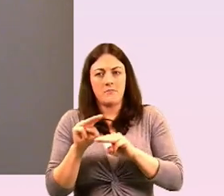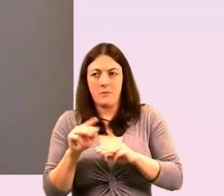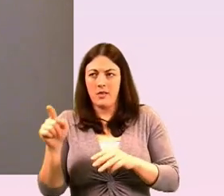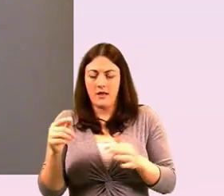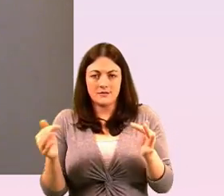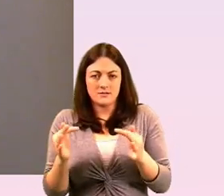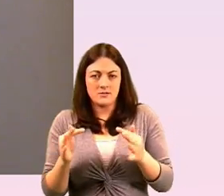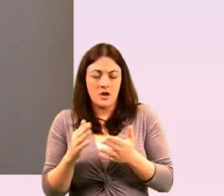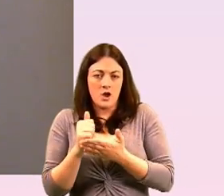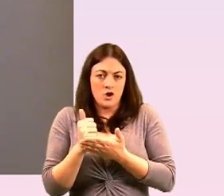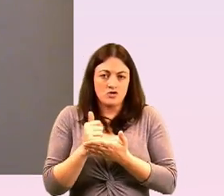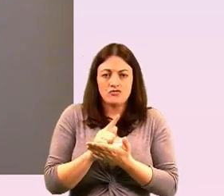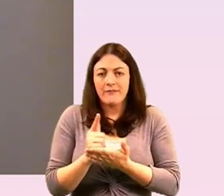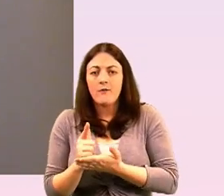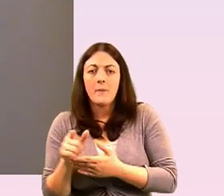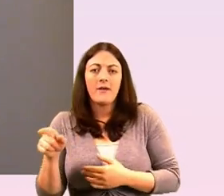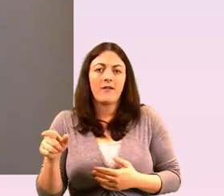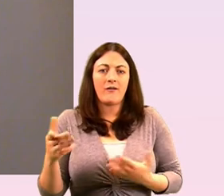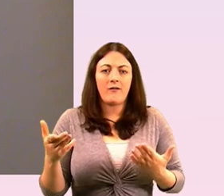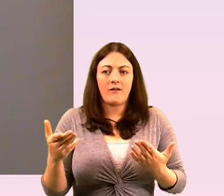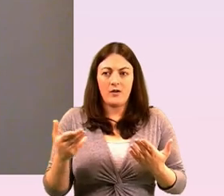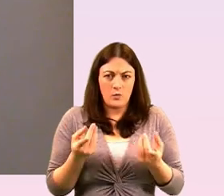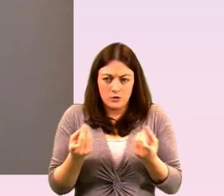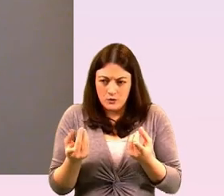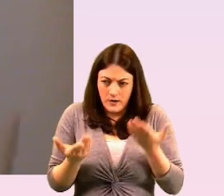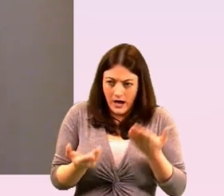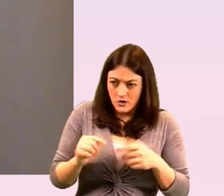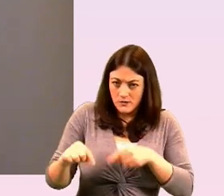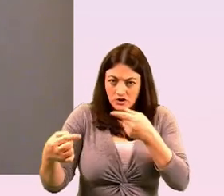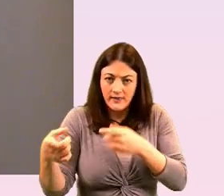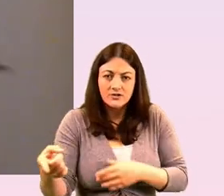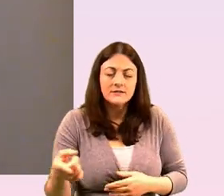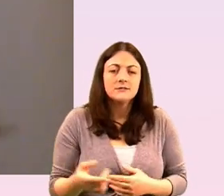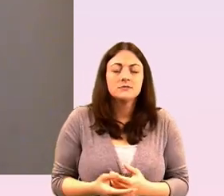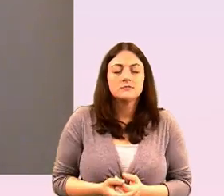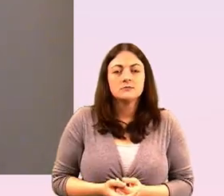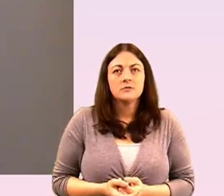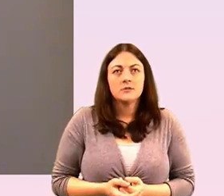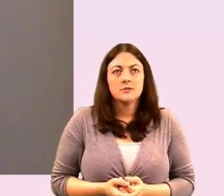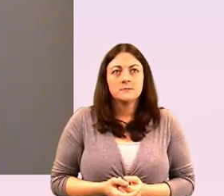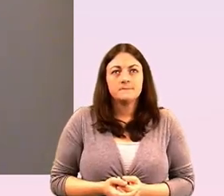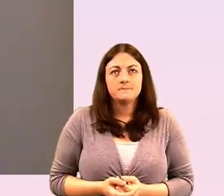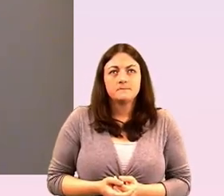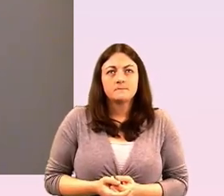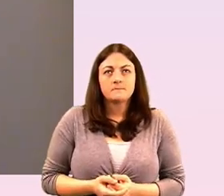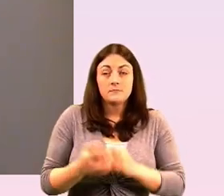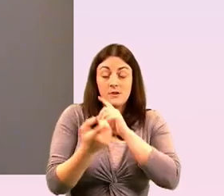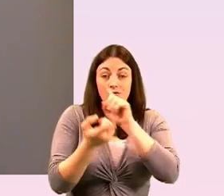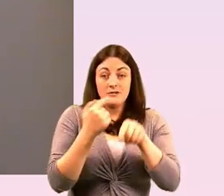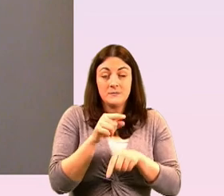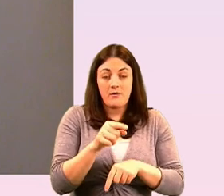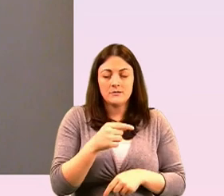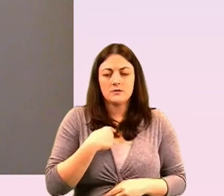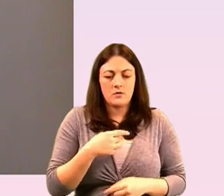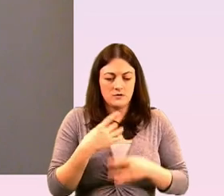manifesting in ireland so i think the the simple answer is just the you know keeping keeping it sustainable and keeping